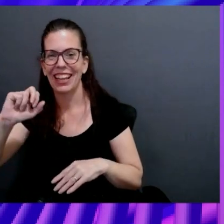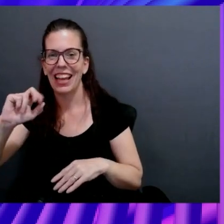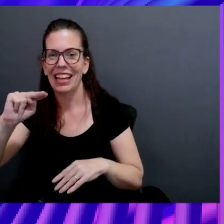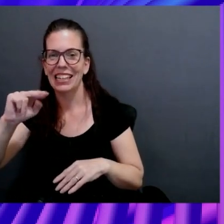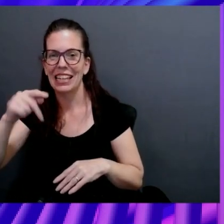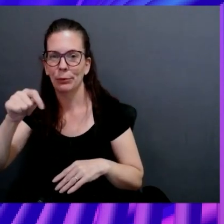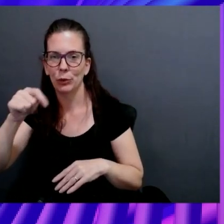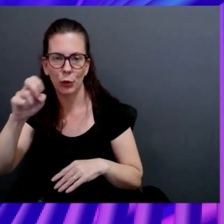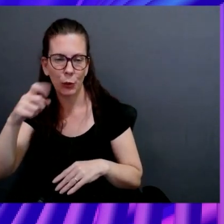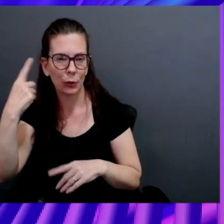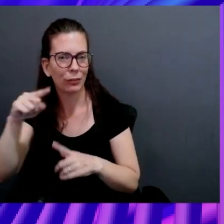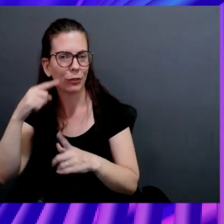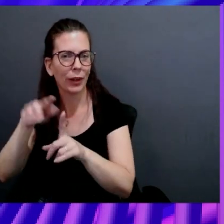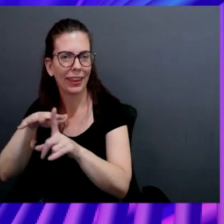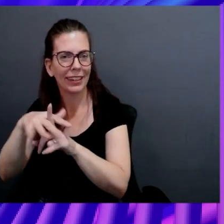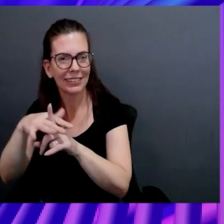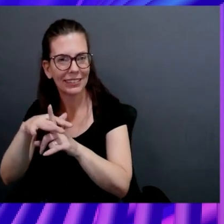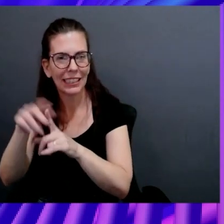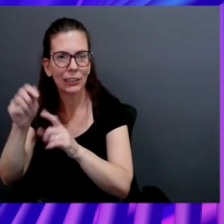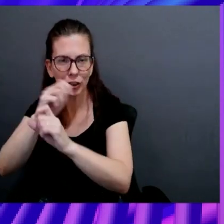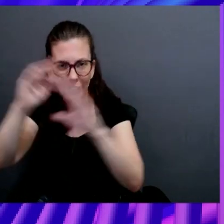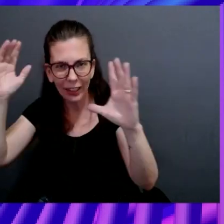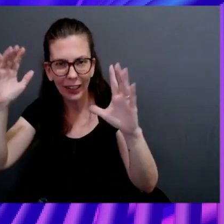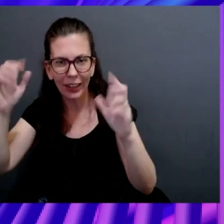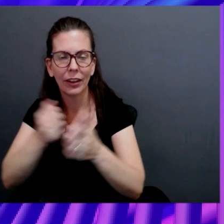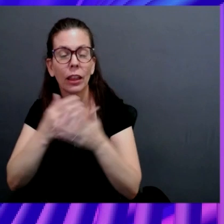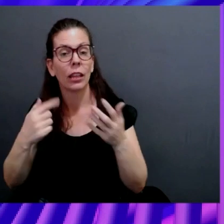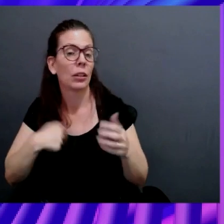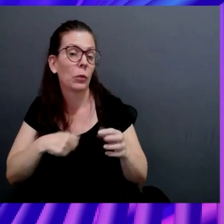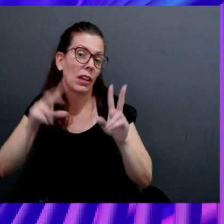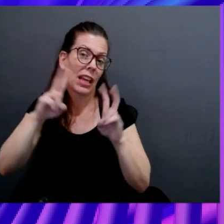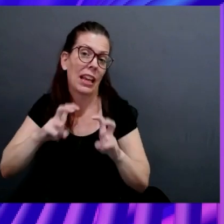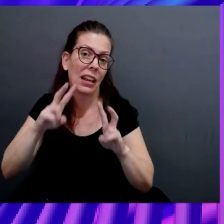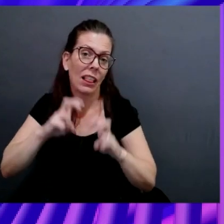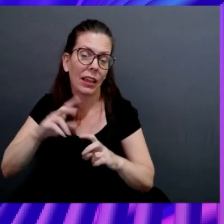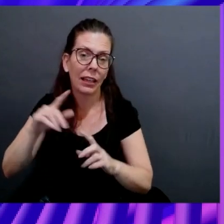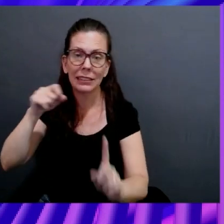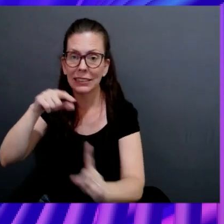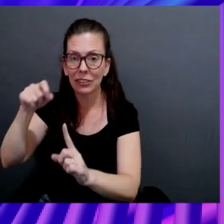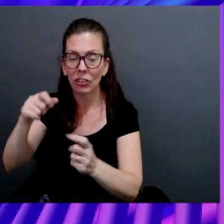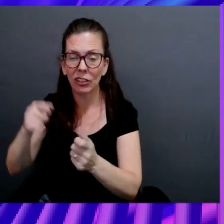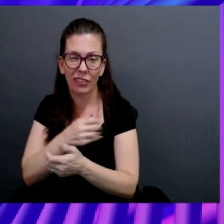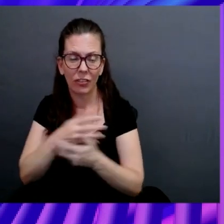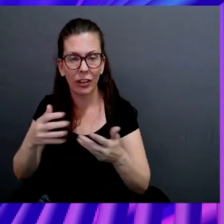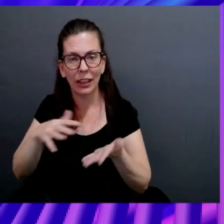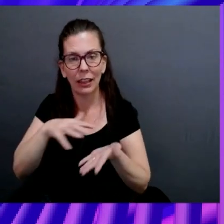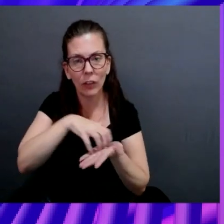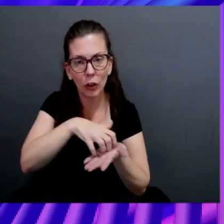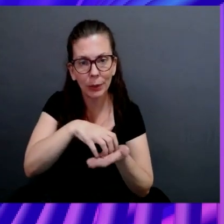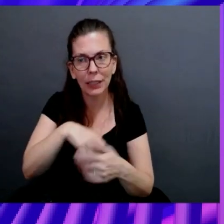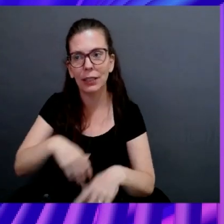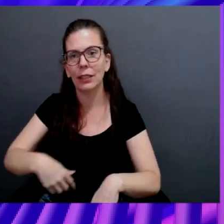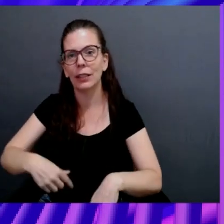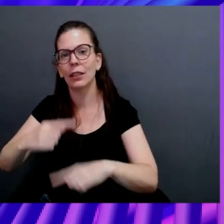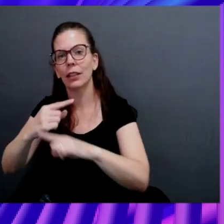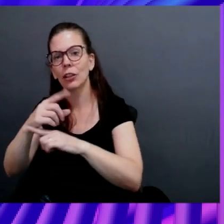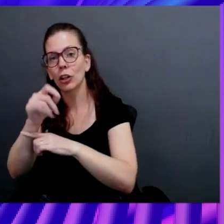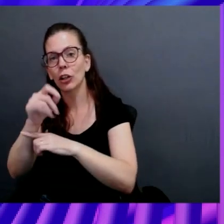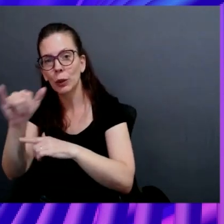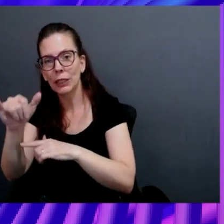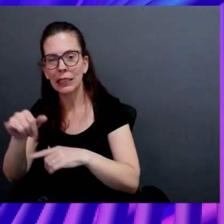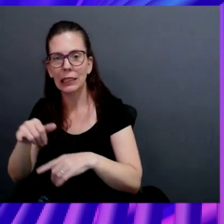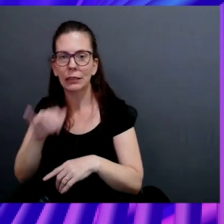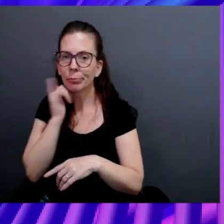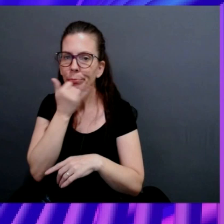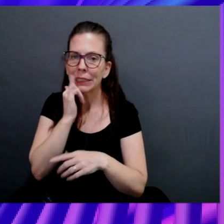Cool. Yep. Of course. And basically, we analyze all of these signals like vulnerabilities, GuardDuty, misconfigurations, the